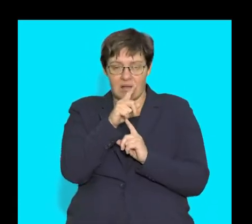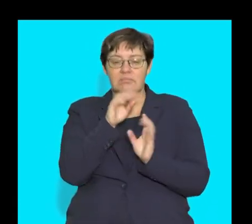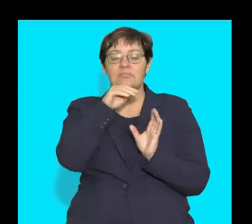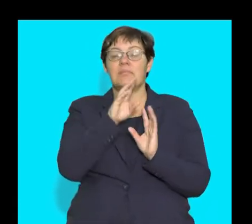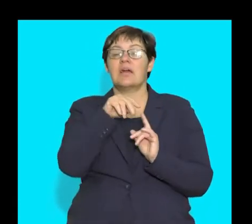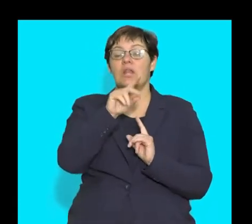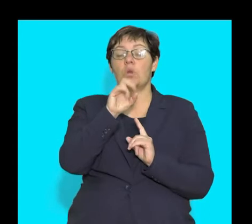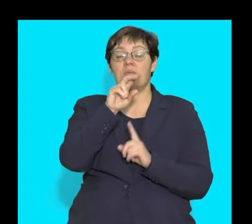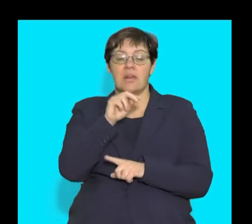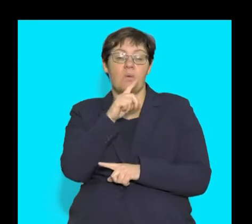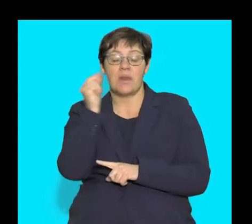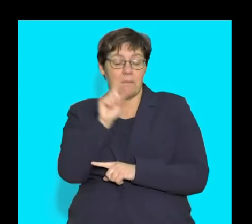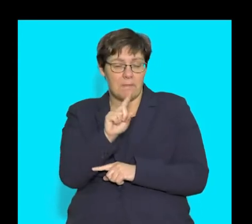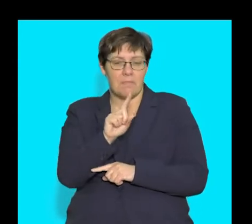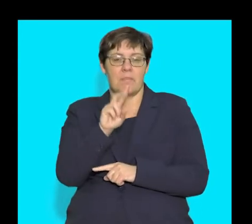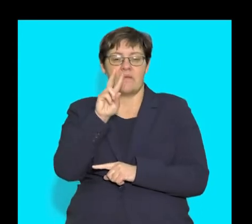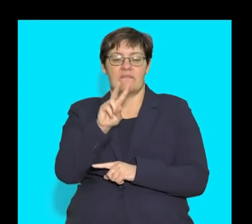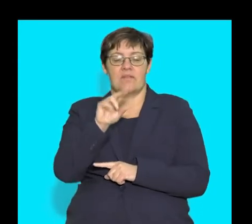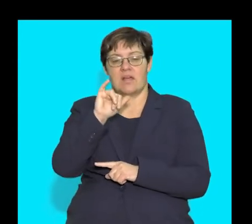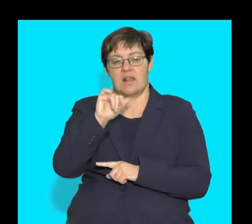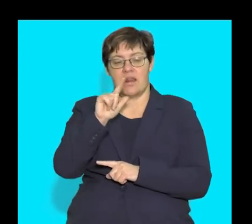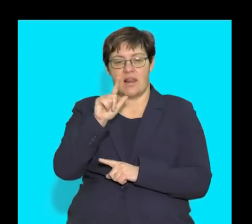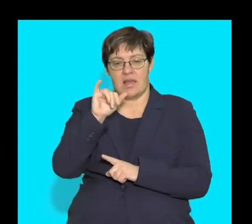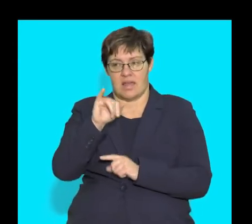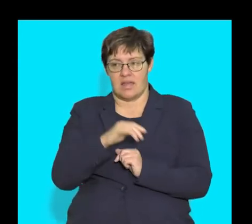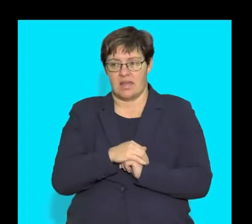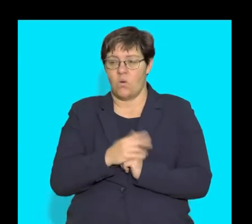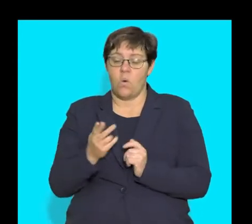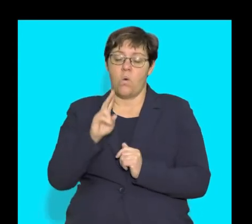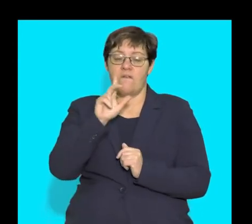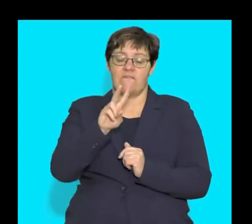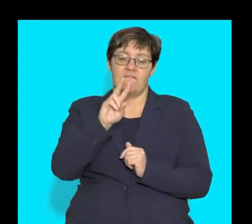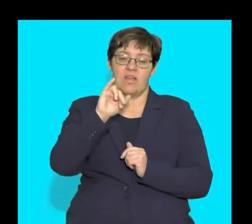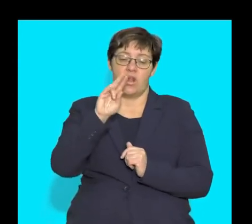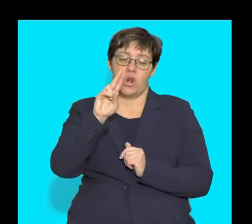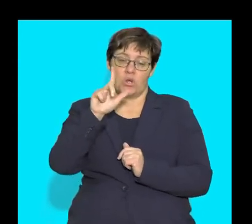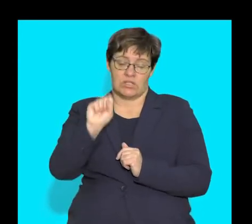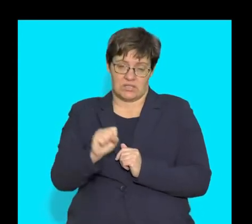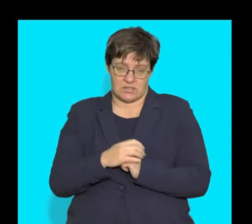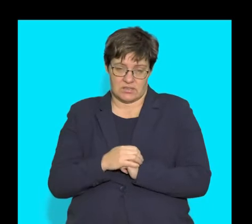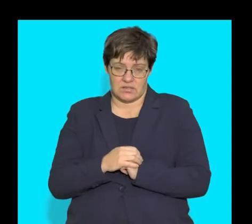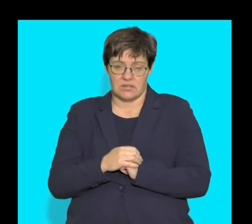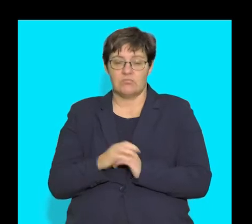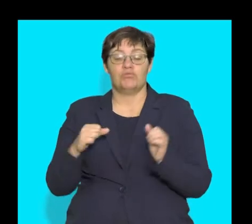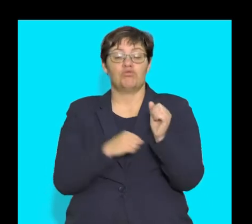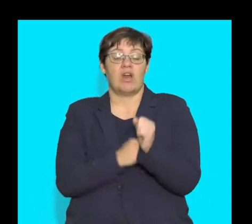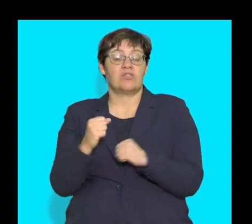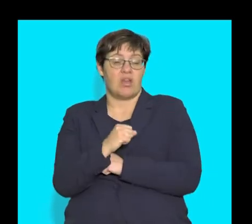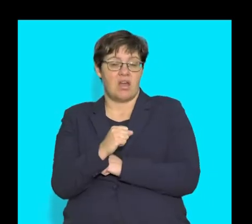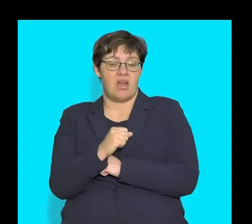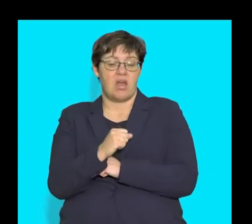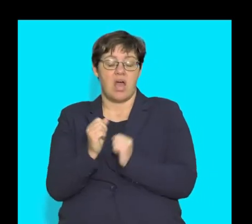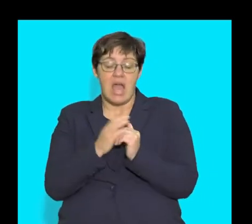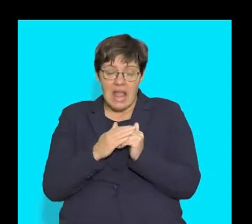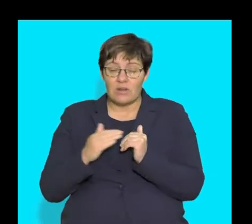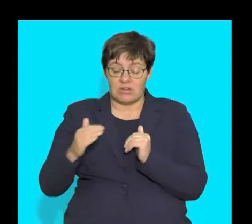extend into the lumen are called the villus. Okay. And those are structures that increase the